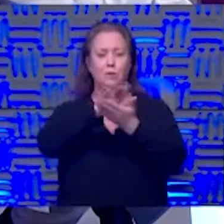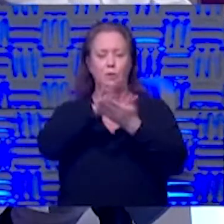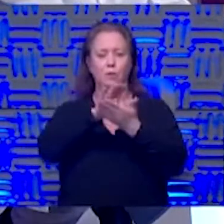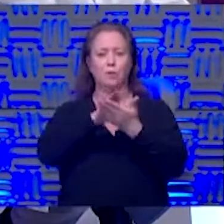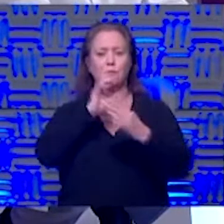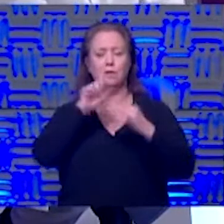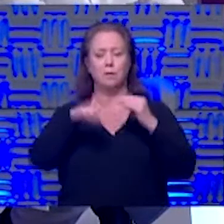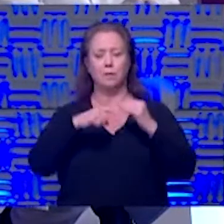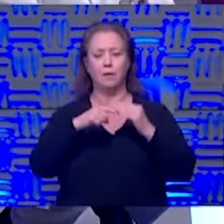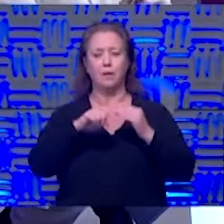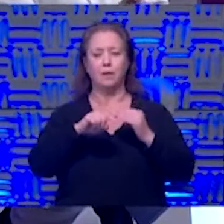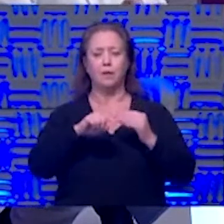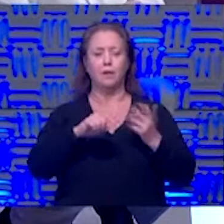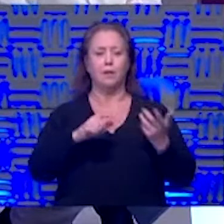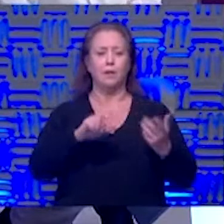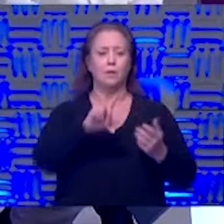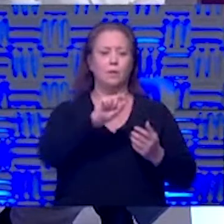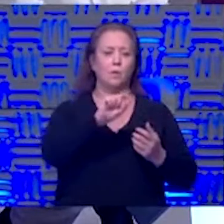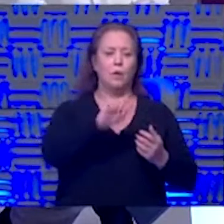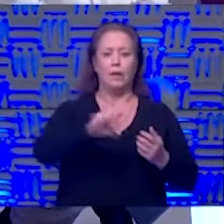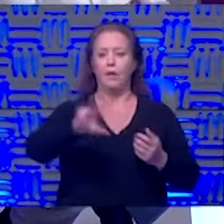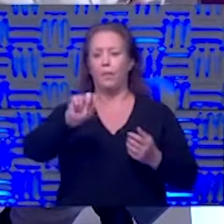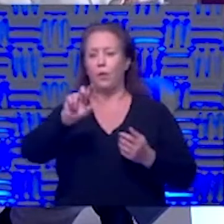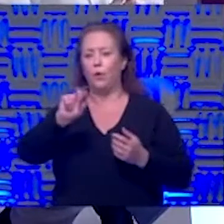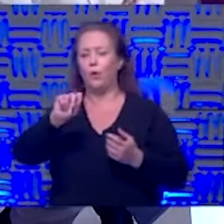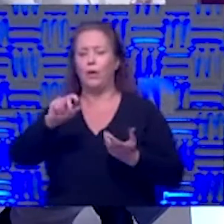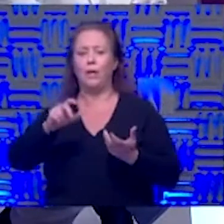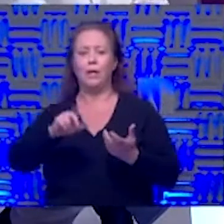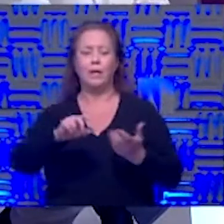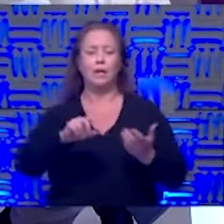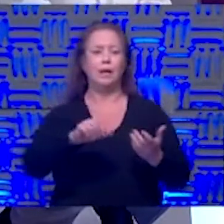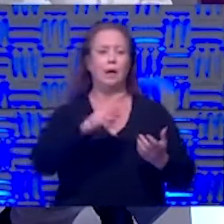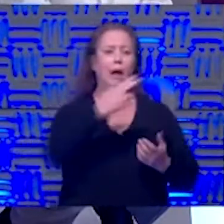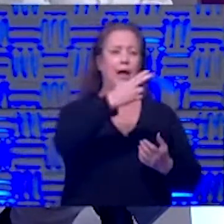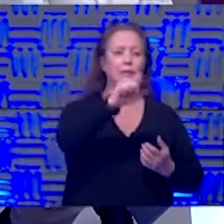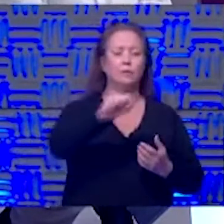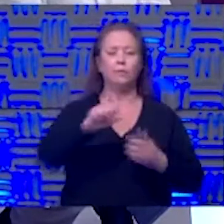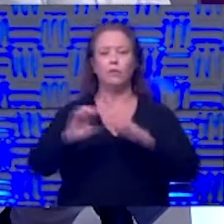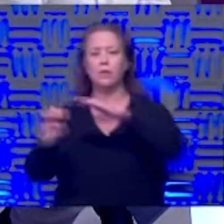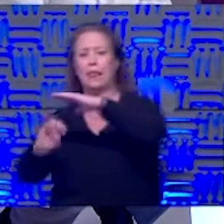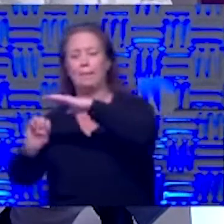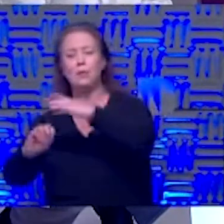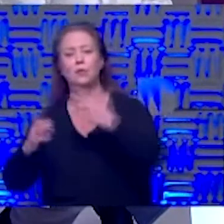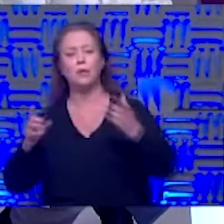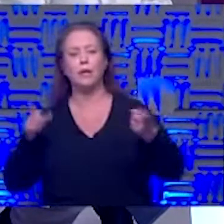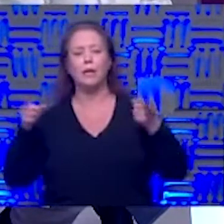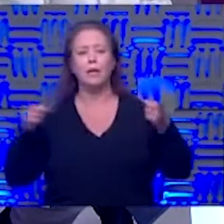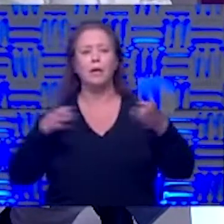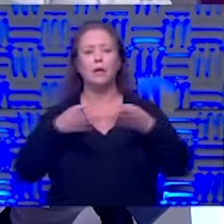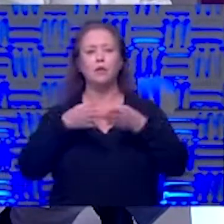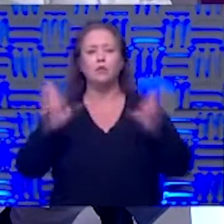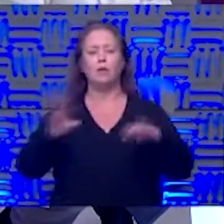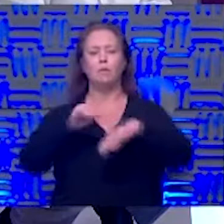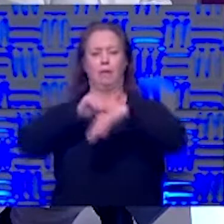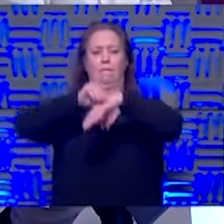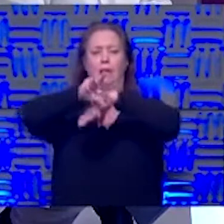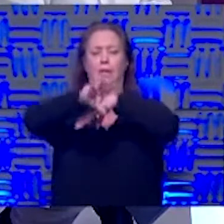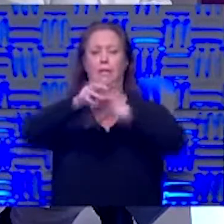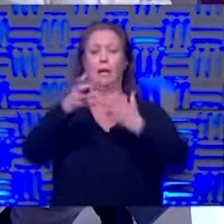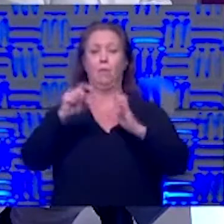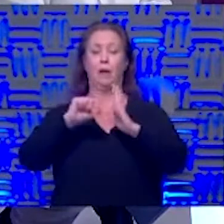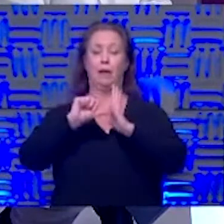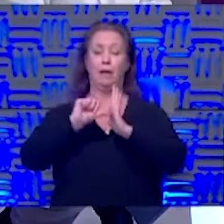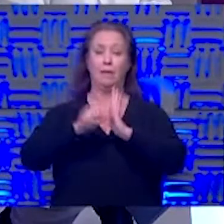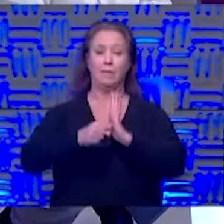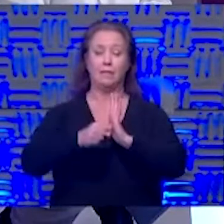they're talking about i have 20 or 30 students i'm secondary versus i'm a high school what general advice do we have and i do want to